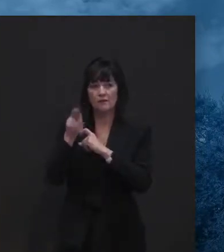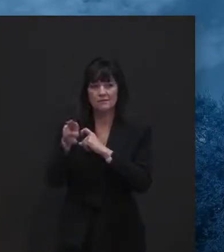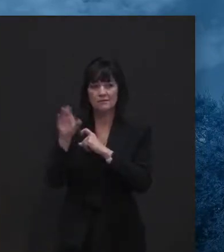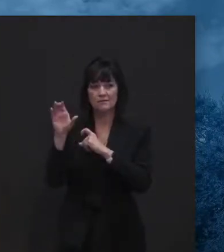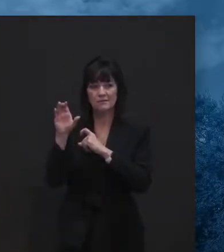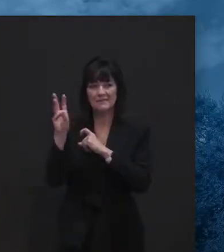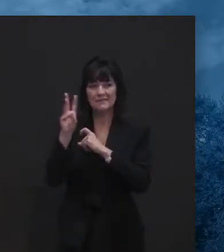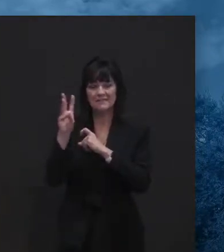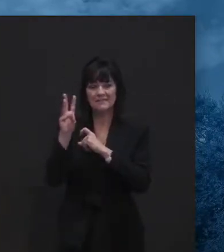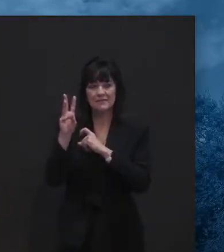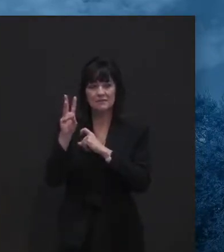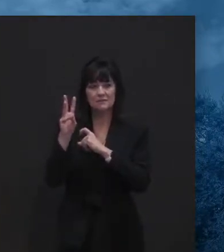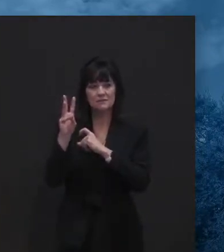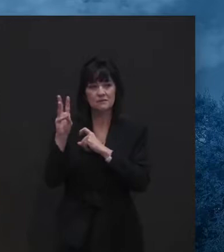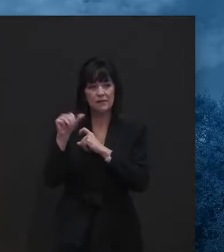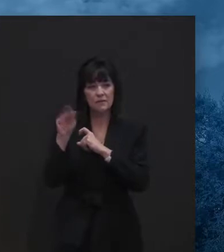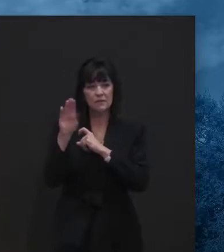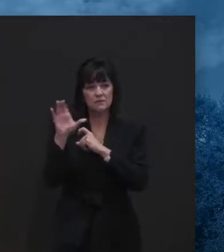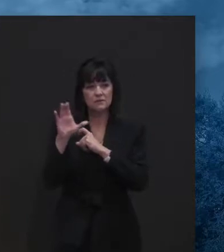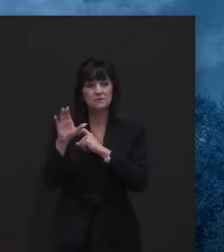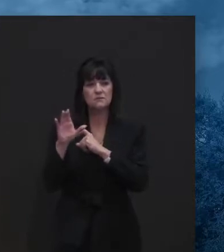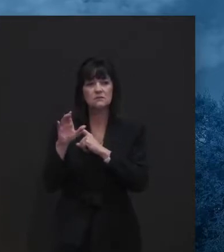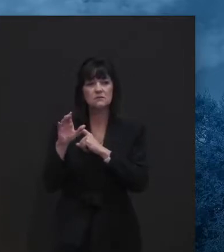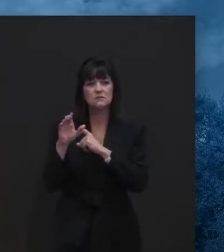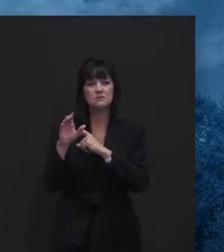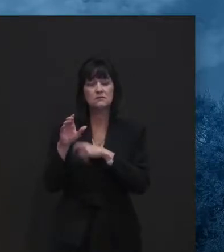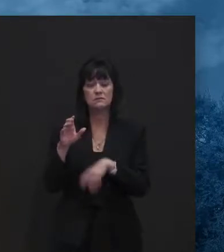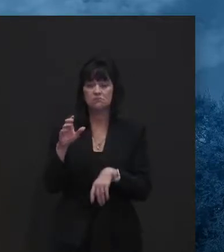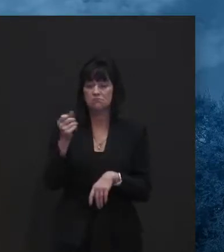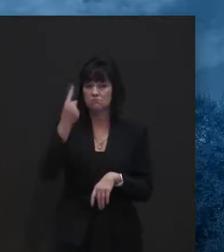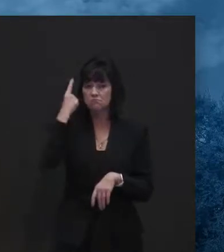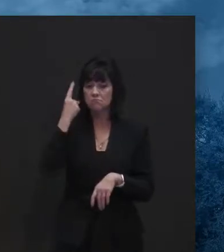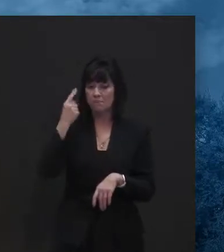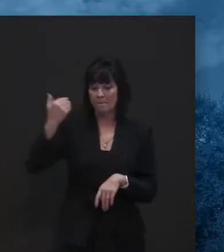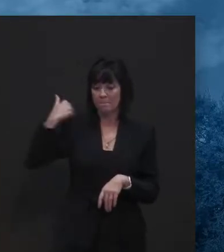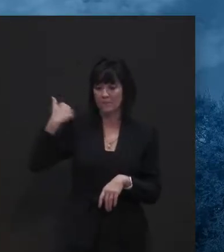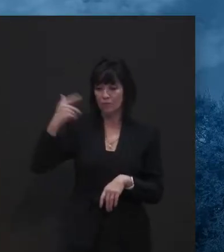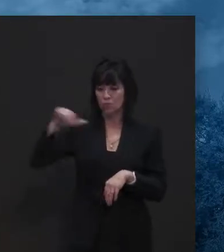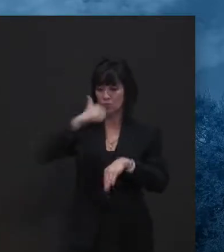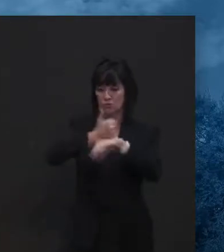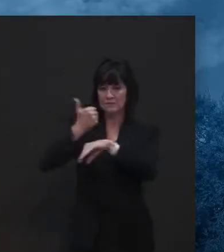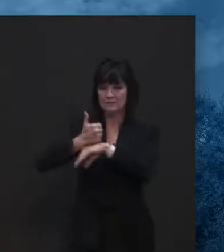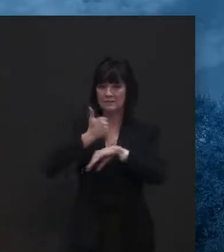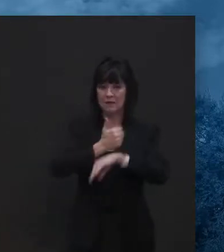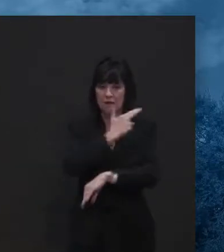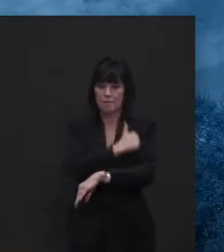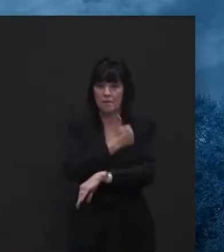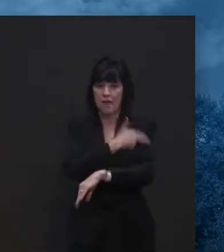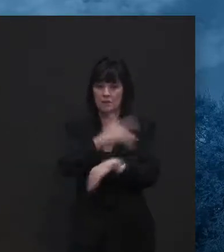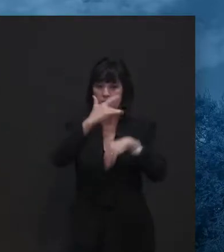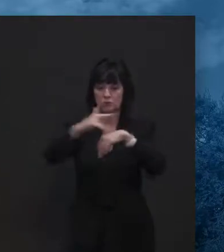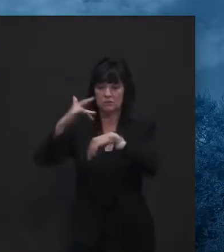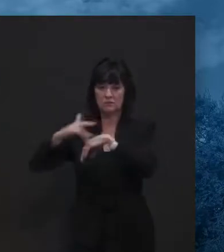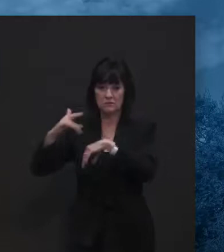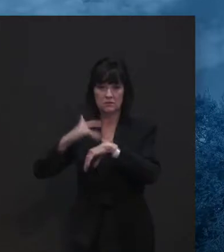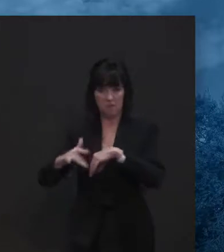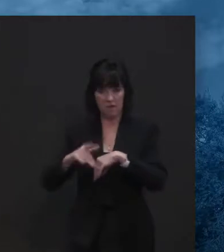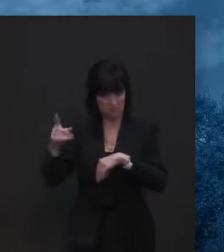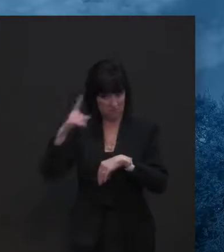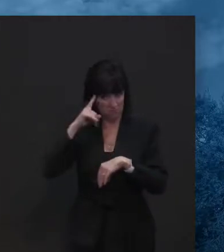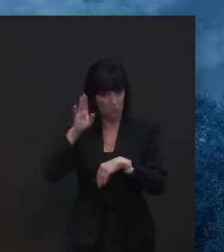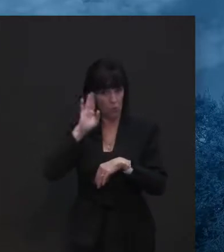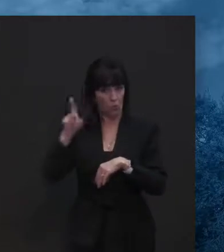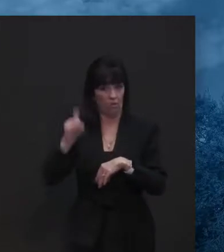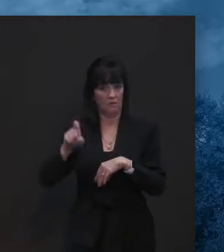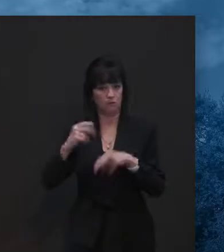hospital bed space? Will additional emergency space set up earlier in the year be needed? Yeah, so I think I